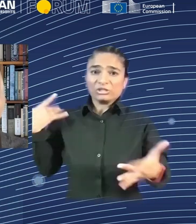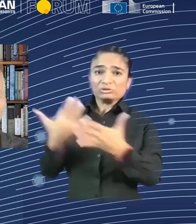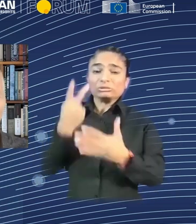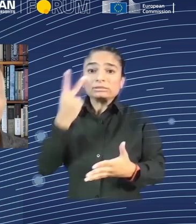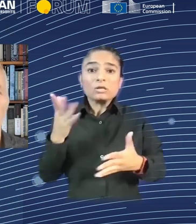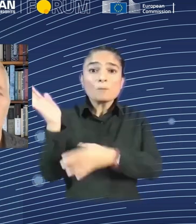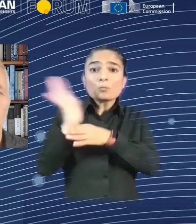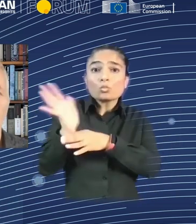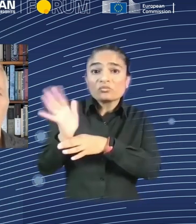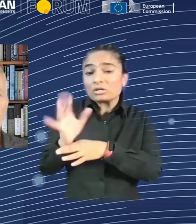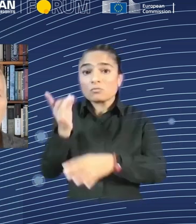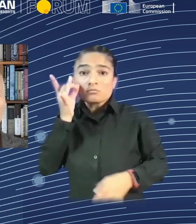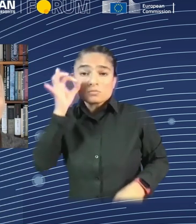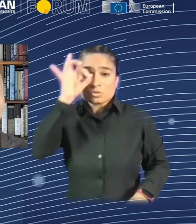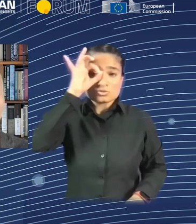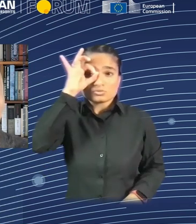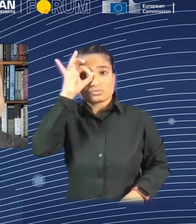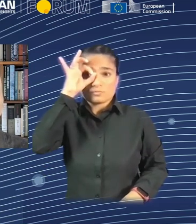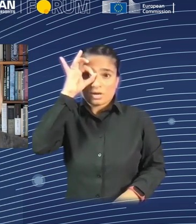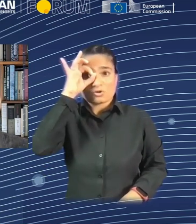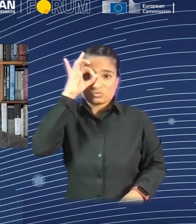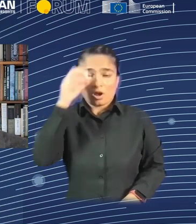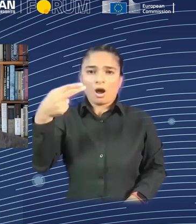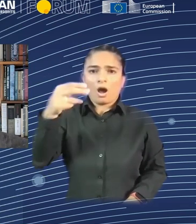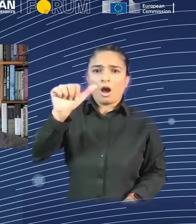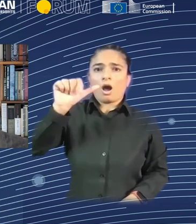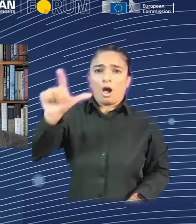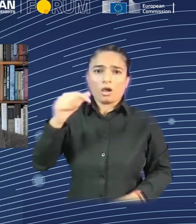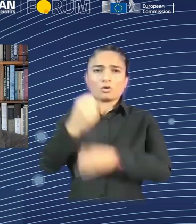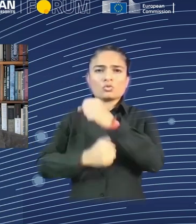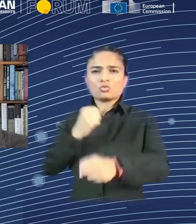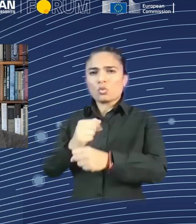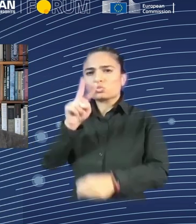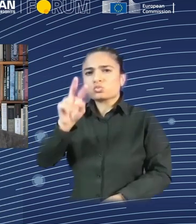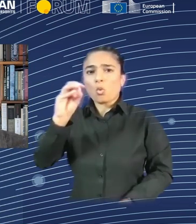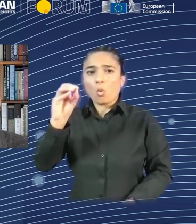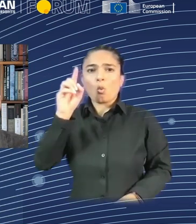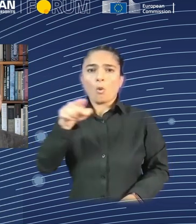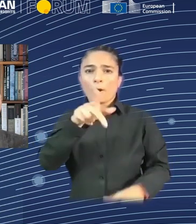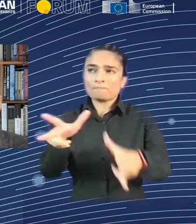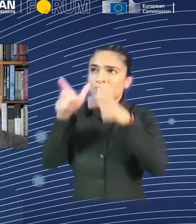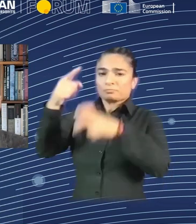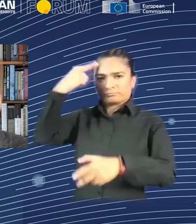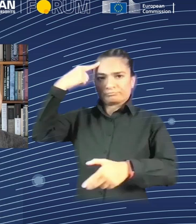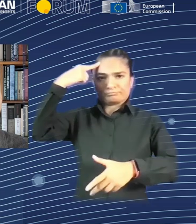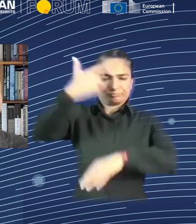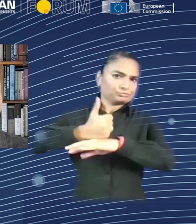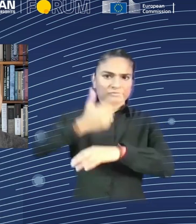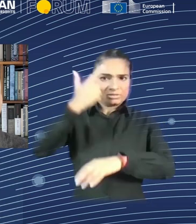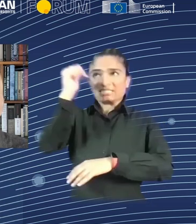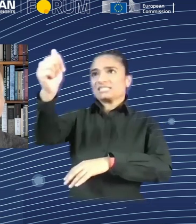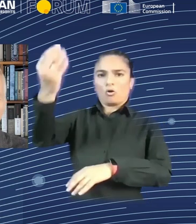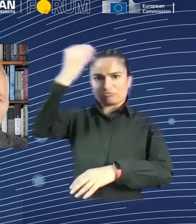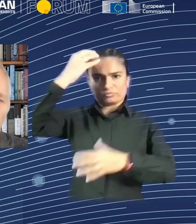no longer obeys them. We should be mindful of this possibility, but it's what you might call a tail risk.